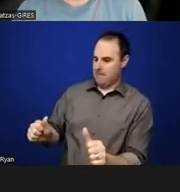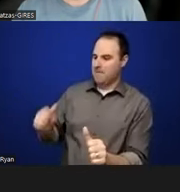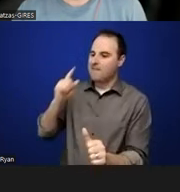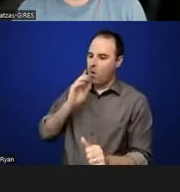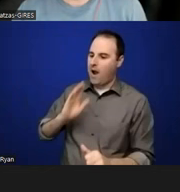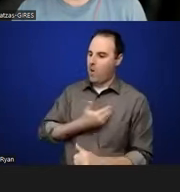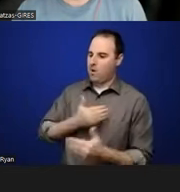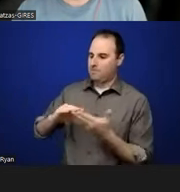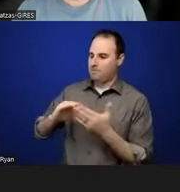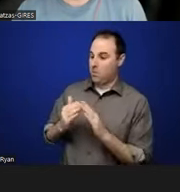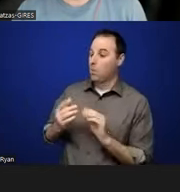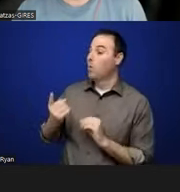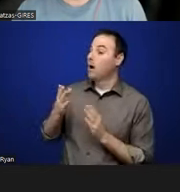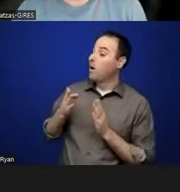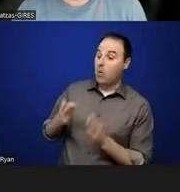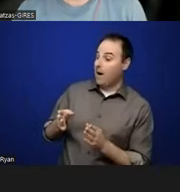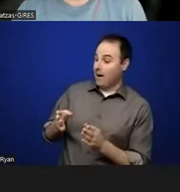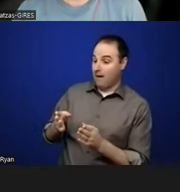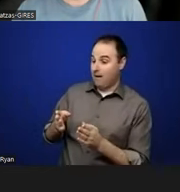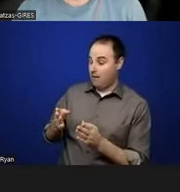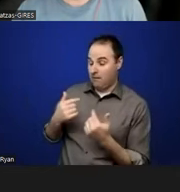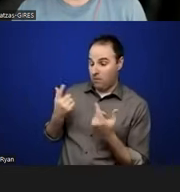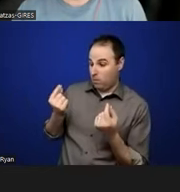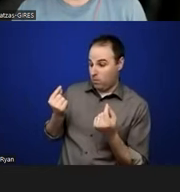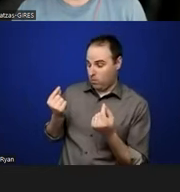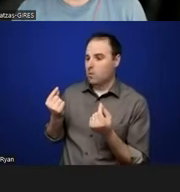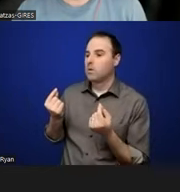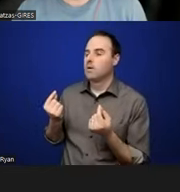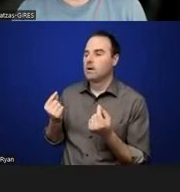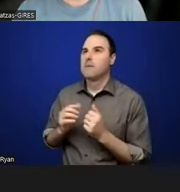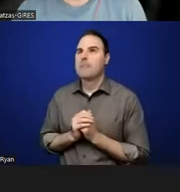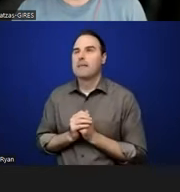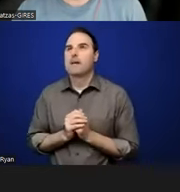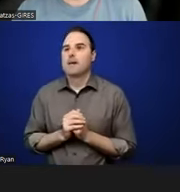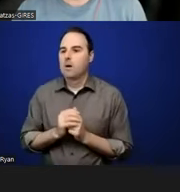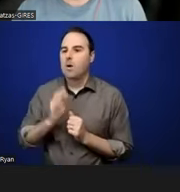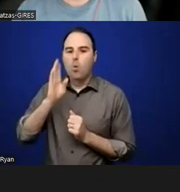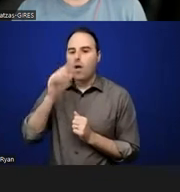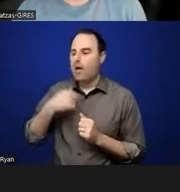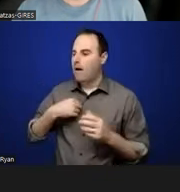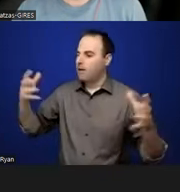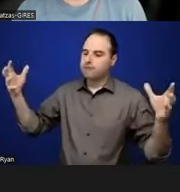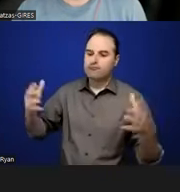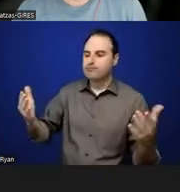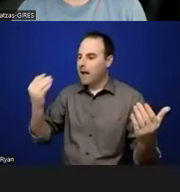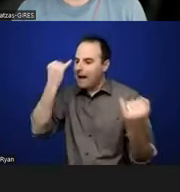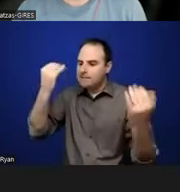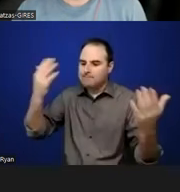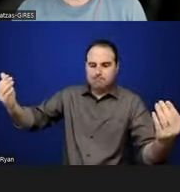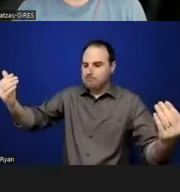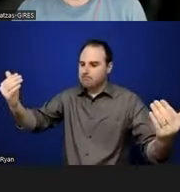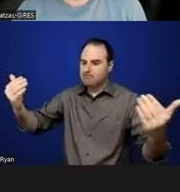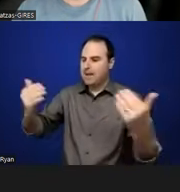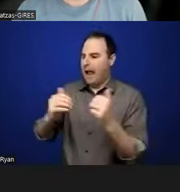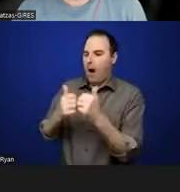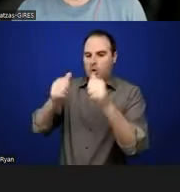I use in, in working with them is I'm like, okay, let's have a brainstorming session. Where can we place these or how can we get these